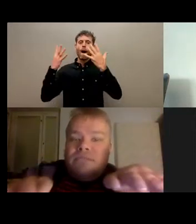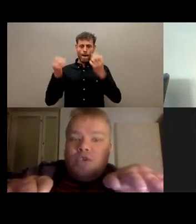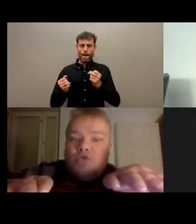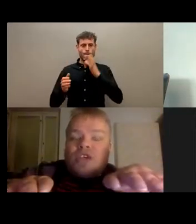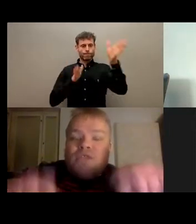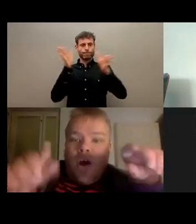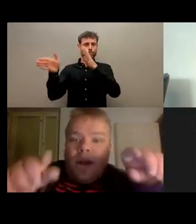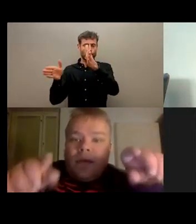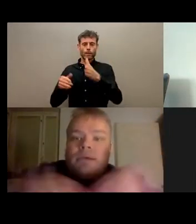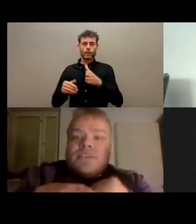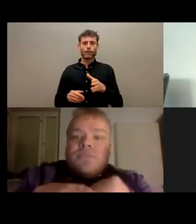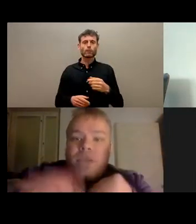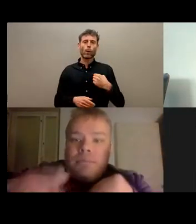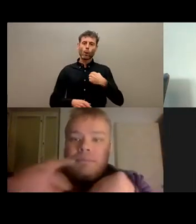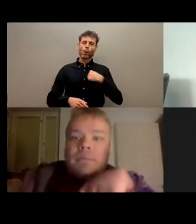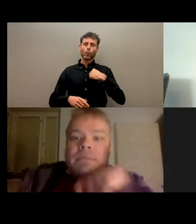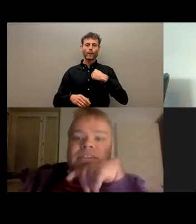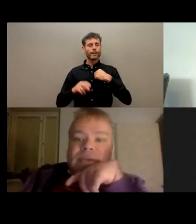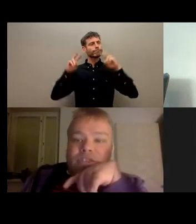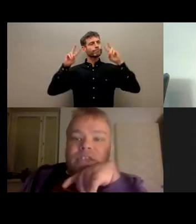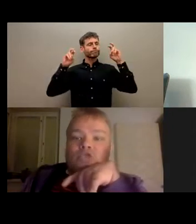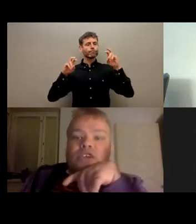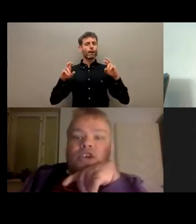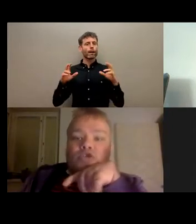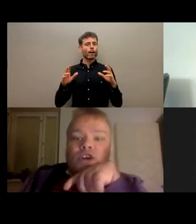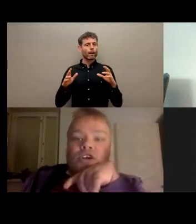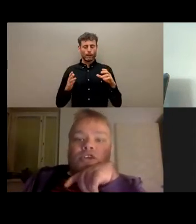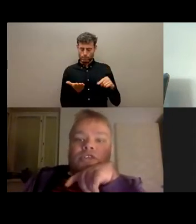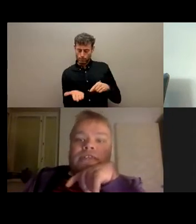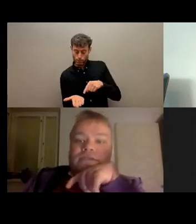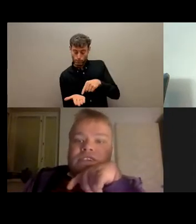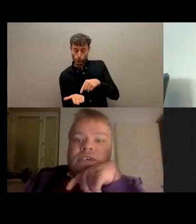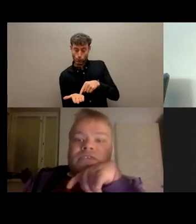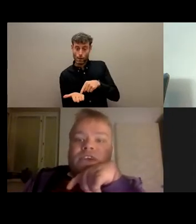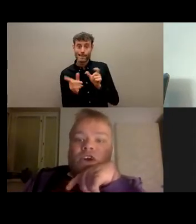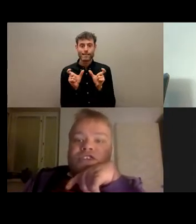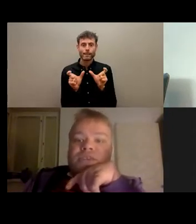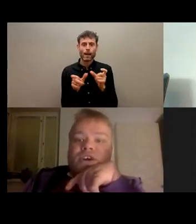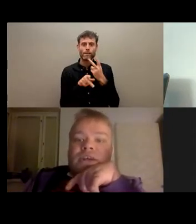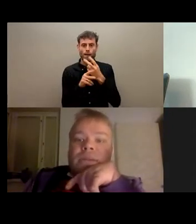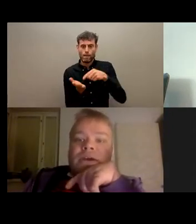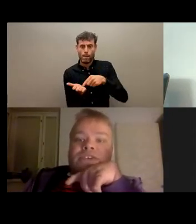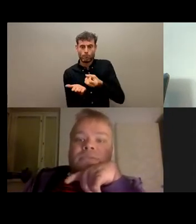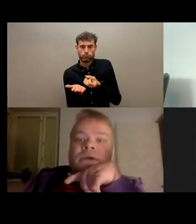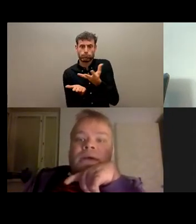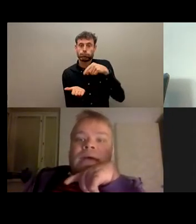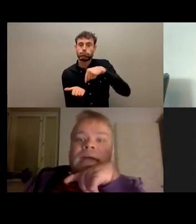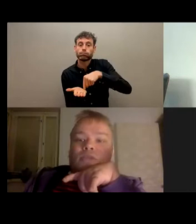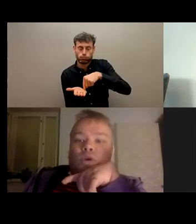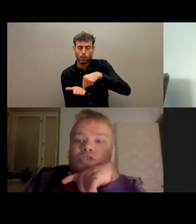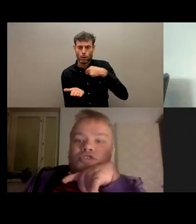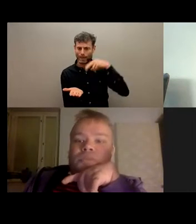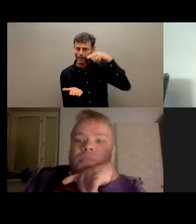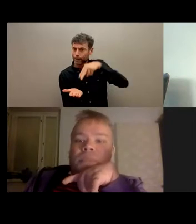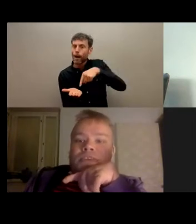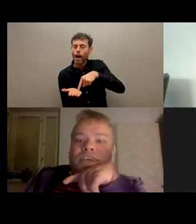view safeguarding is basically everything you said goes under that if say, if there are safeguarding mechanism, and it